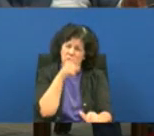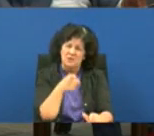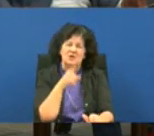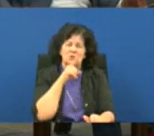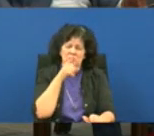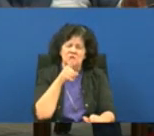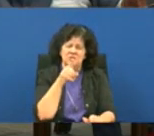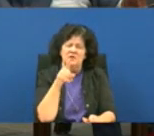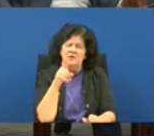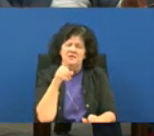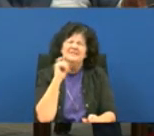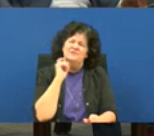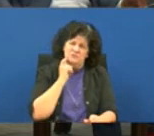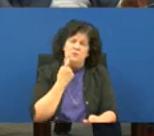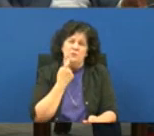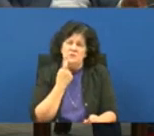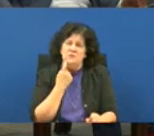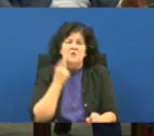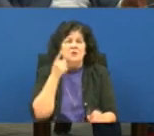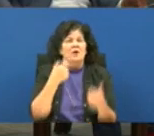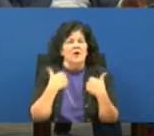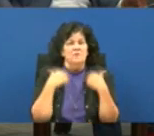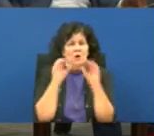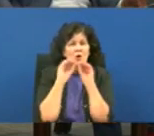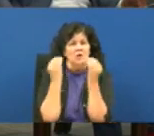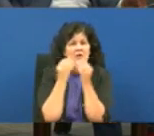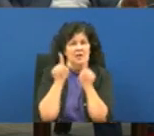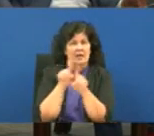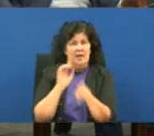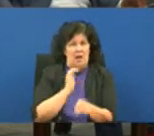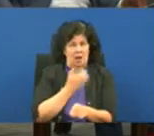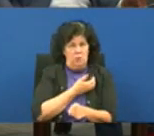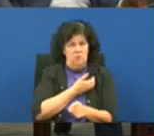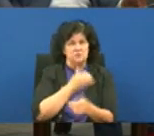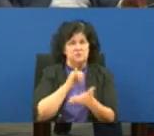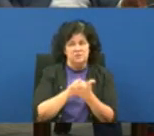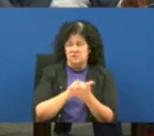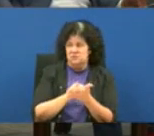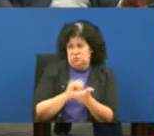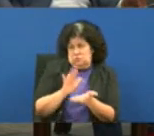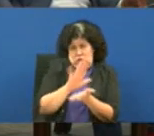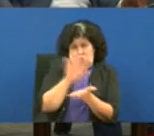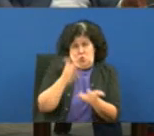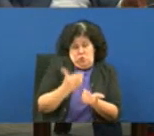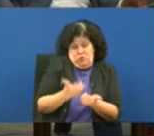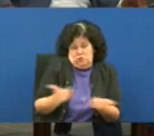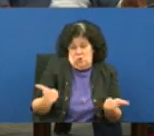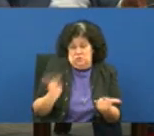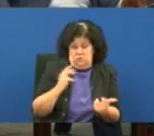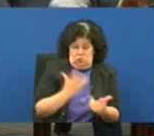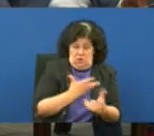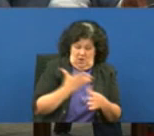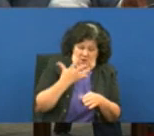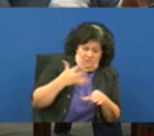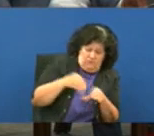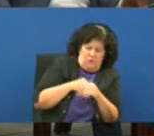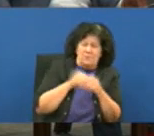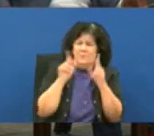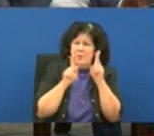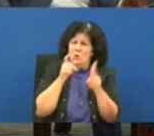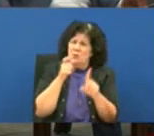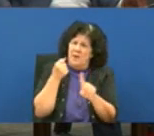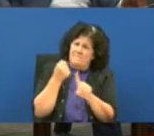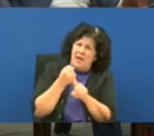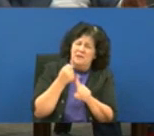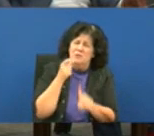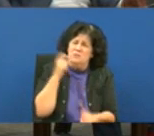take this seriously and you have organizations like ours who are a resource who are filled with people who are impacted who are have